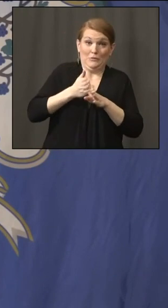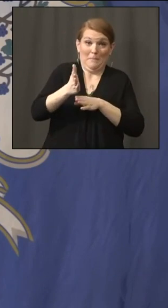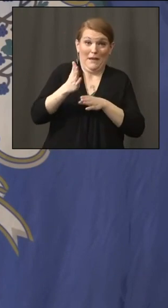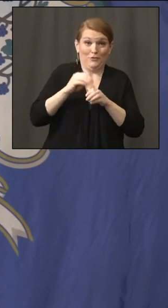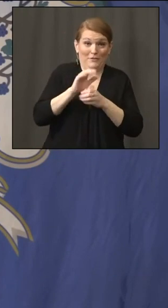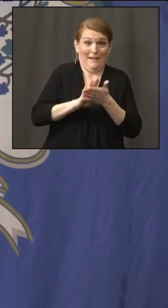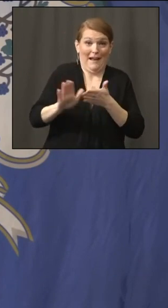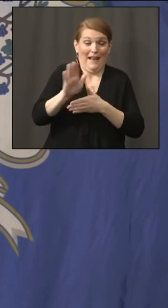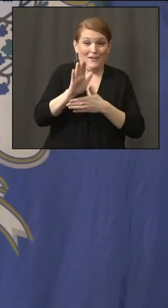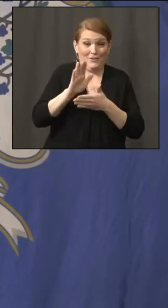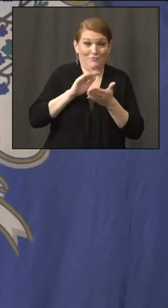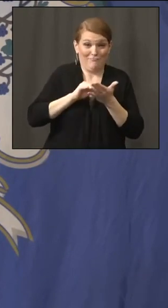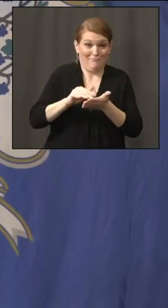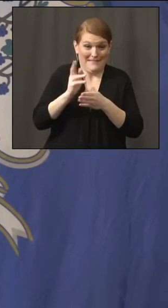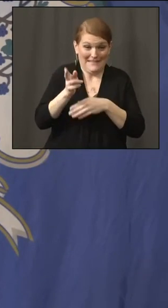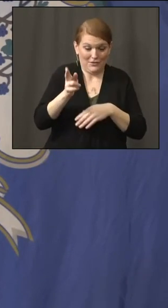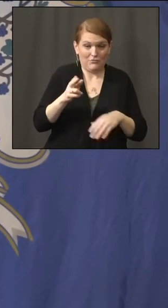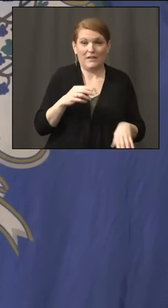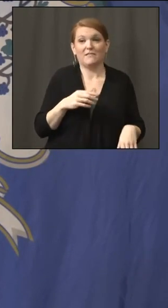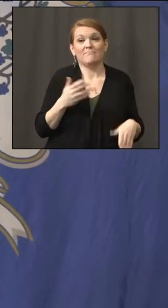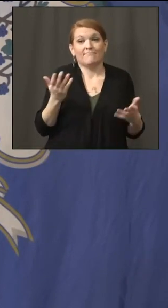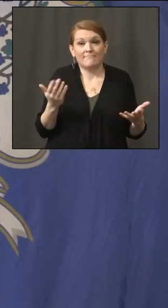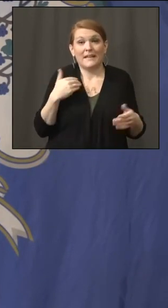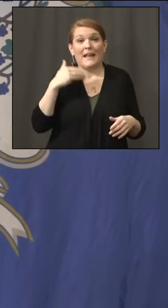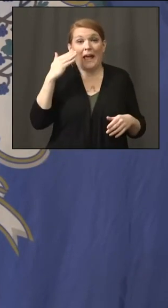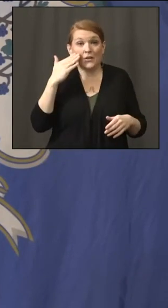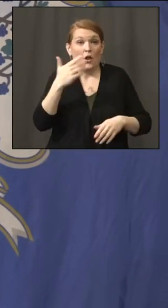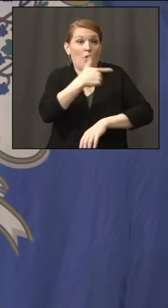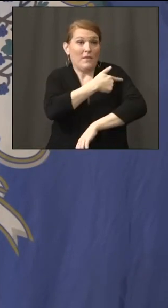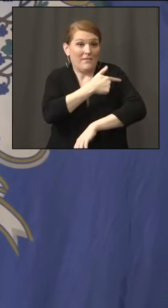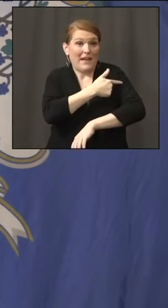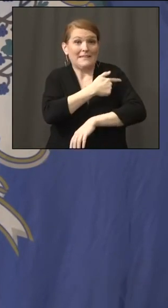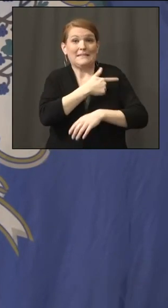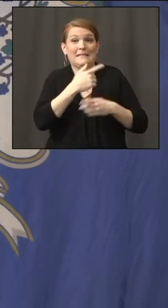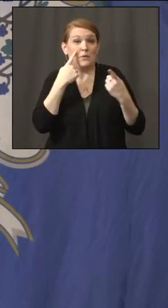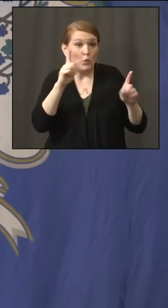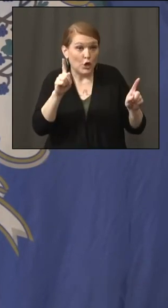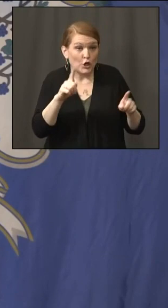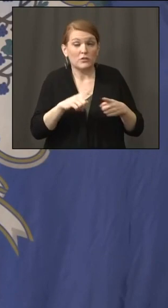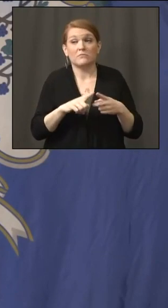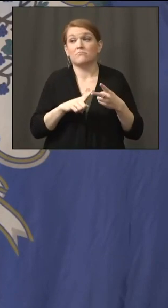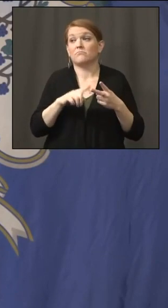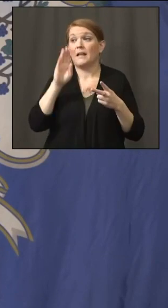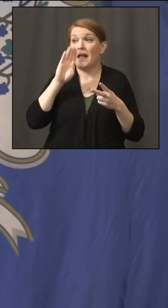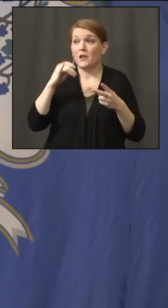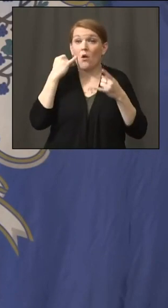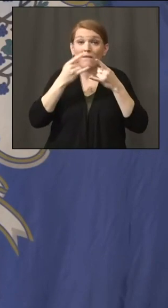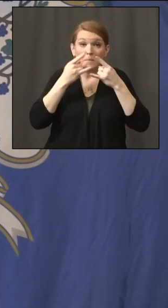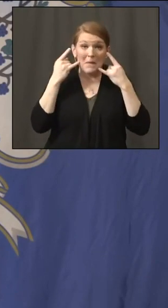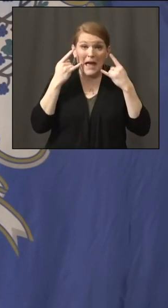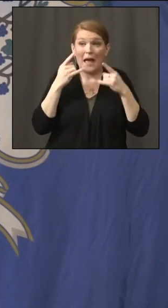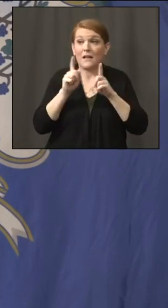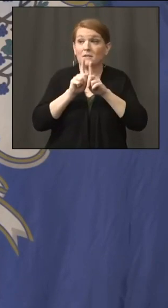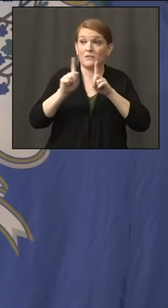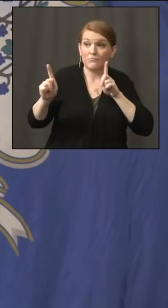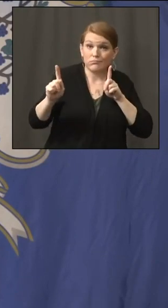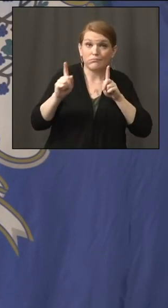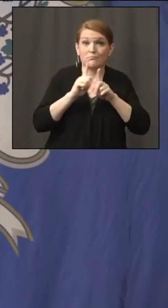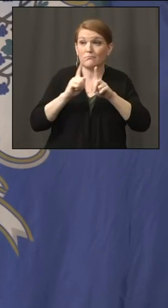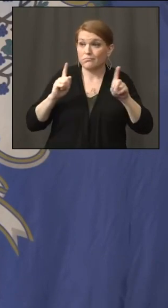know the vaccine works on it. And I know if you wear the mask and, you know, keep your distance, we can contain this more